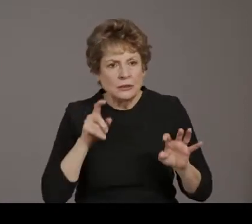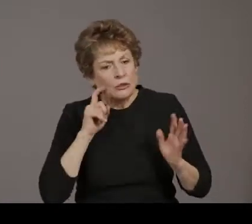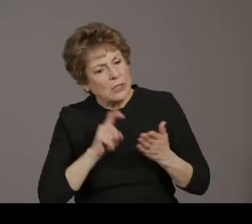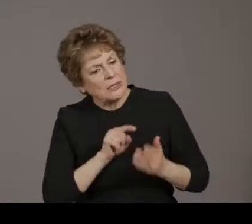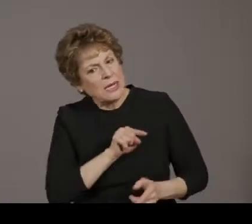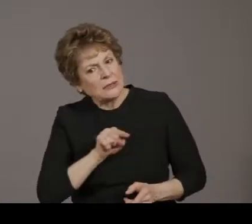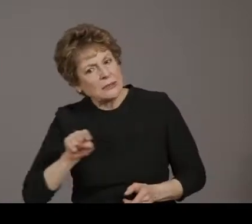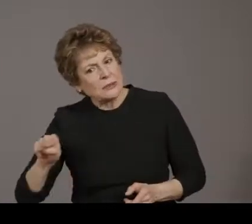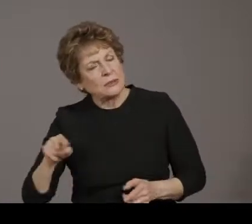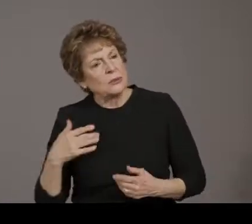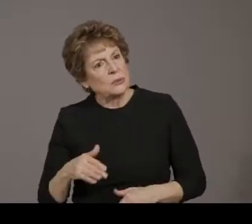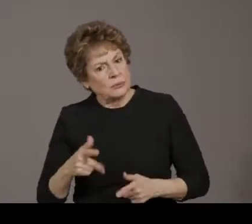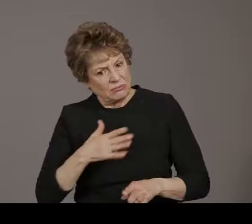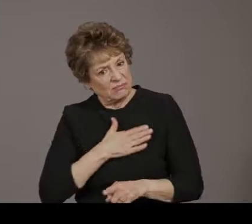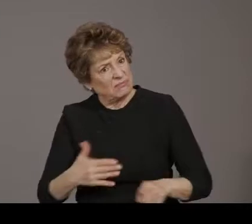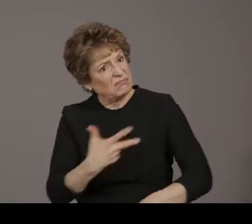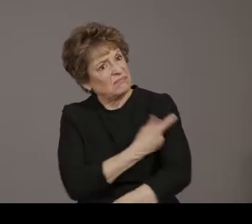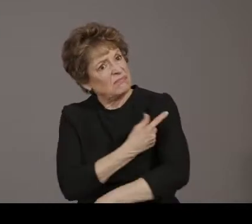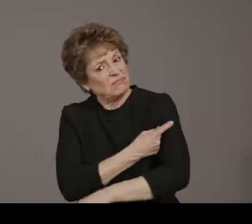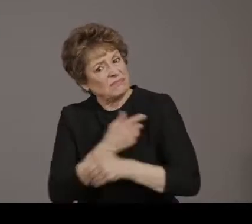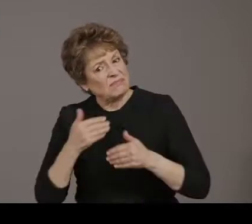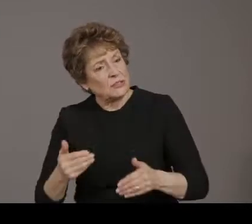And then this is one more video, Corey.